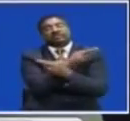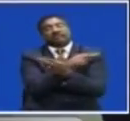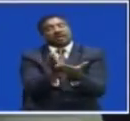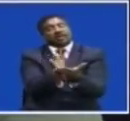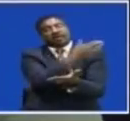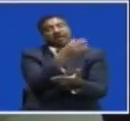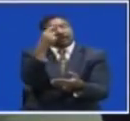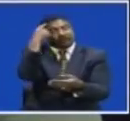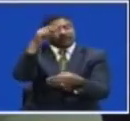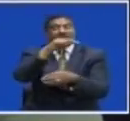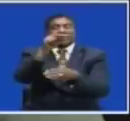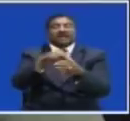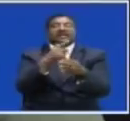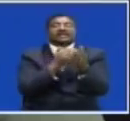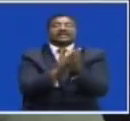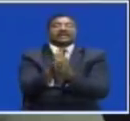Interest